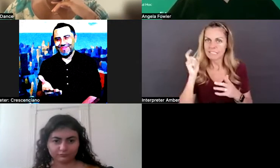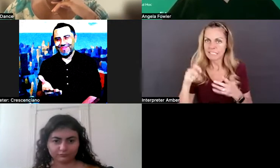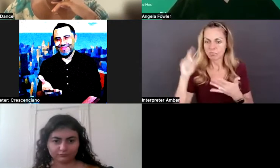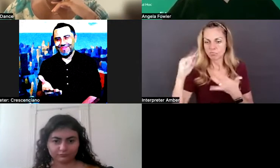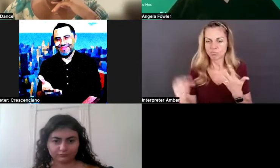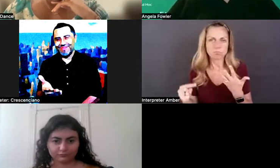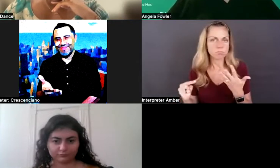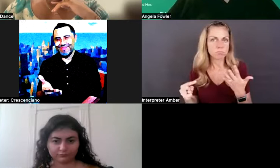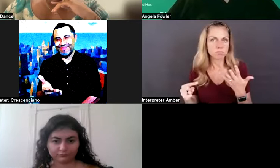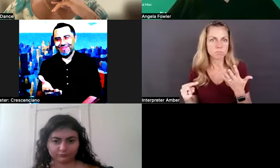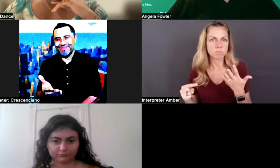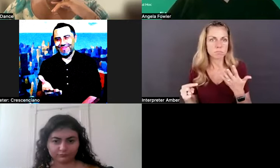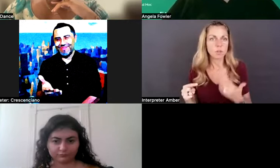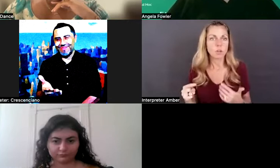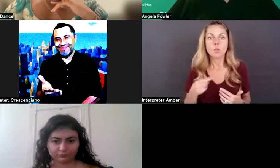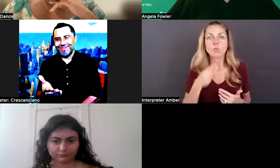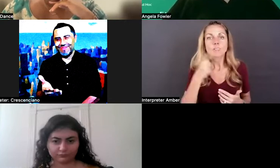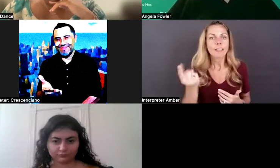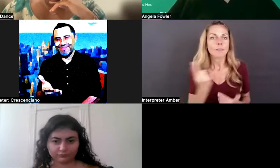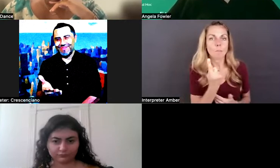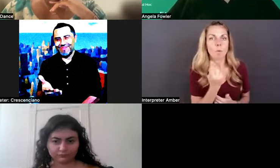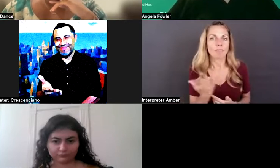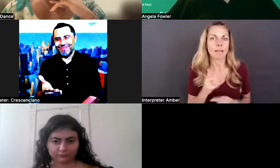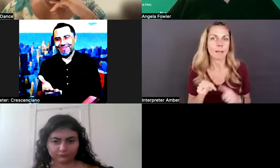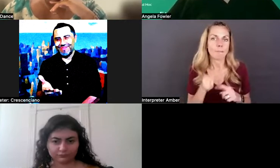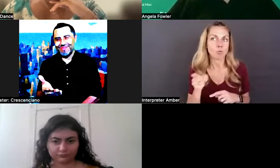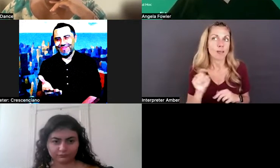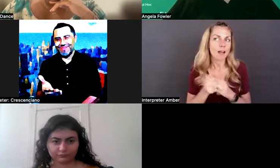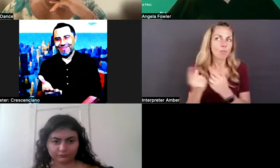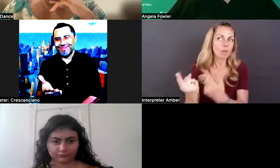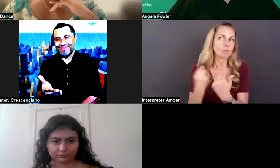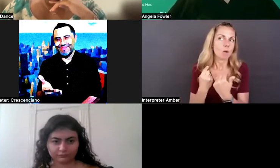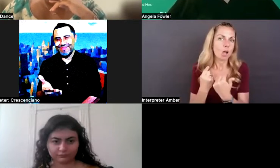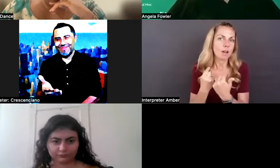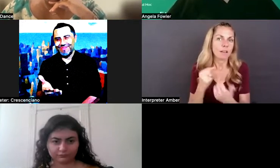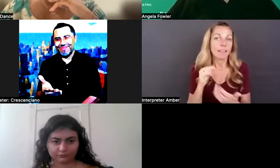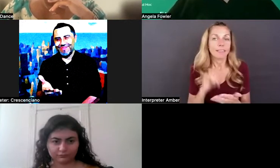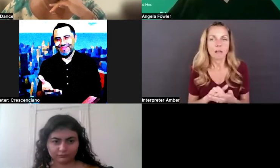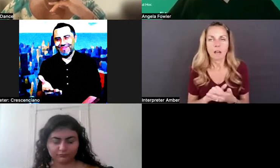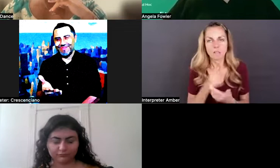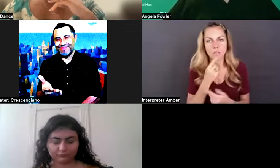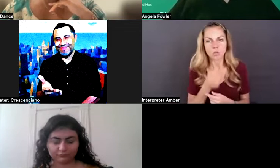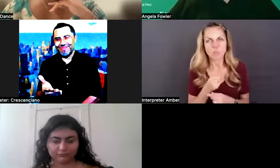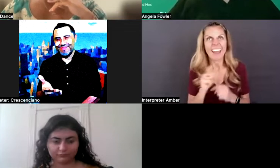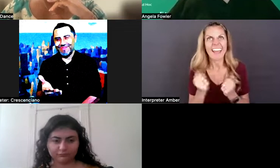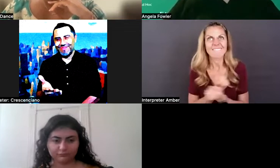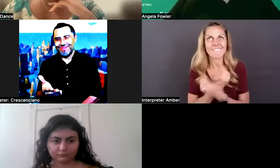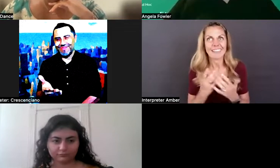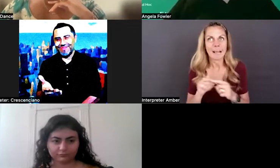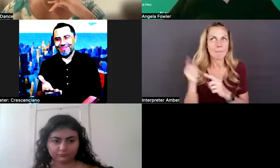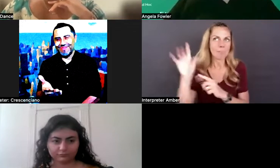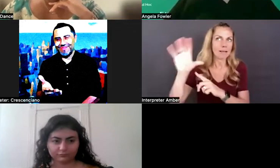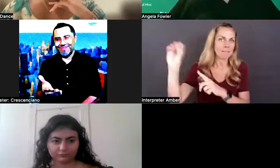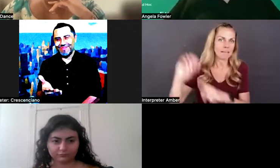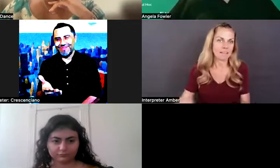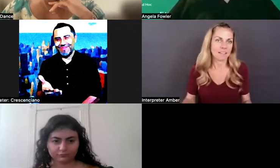you're telling them one thing about you and how they respond to that tells you everything about them. And you don't want to